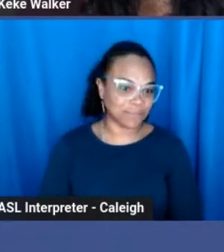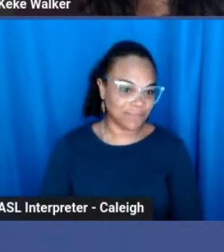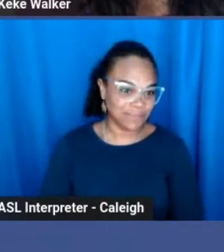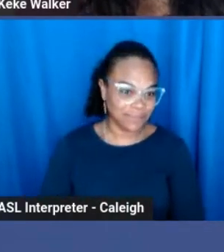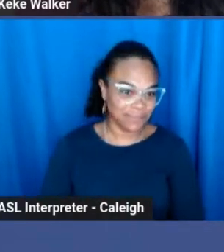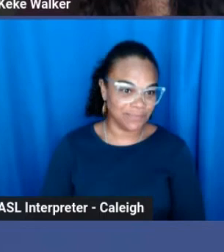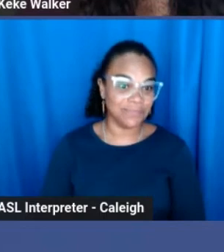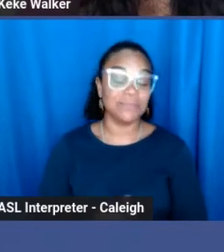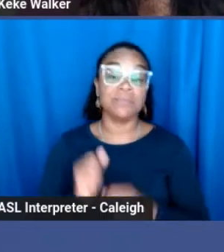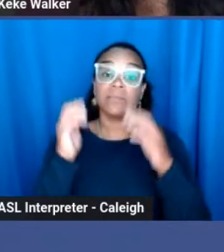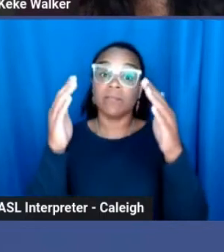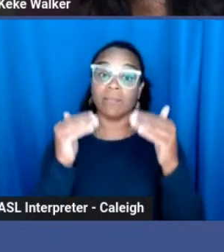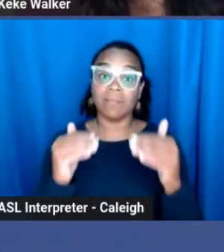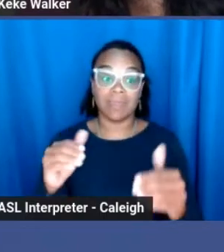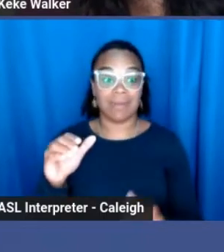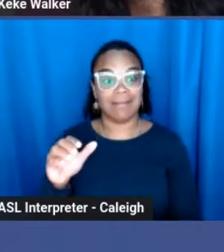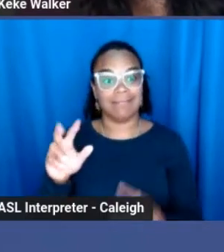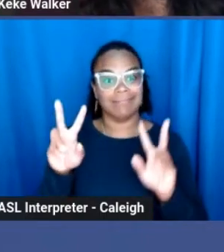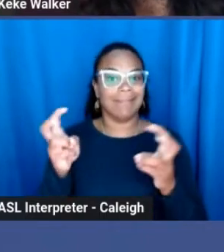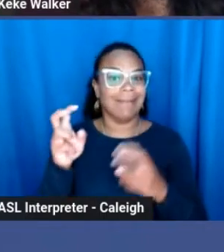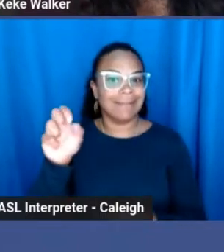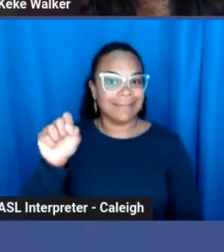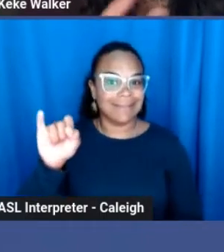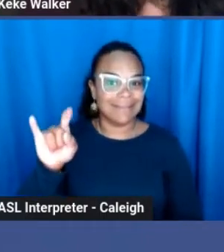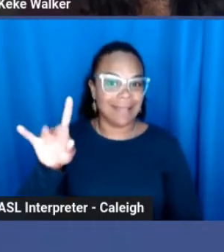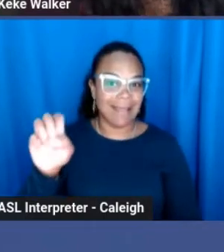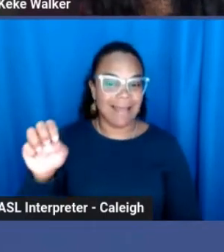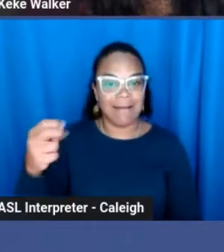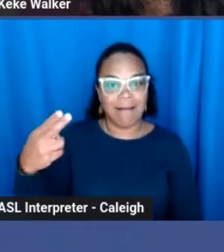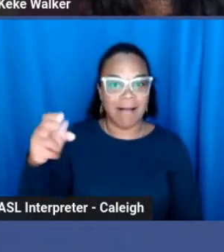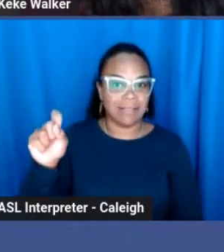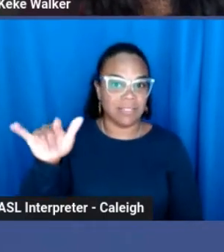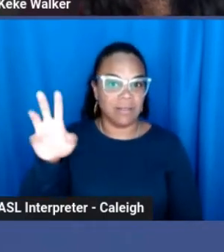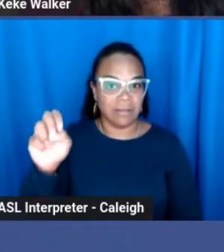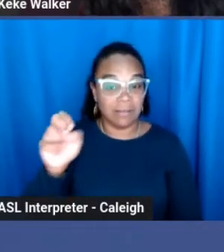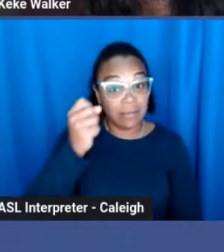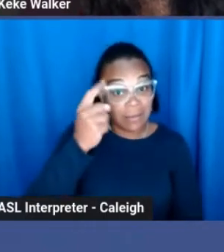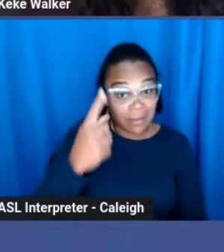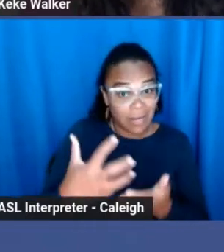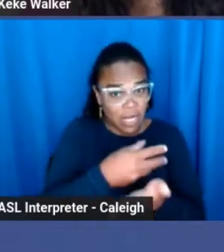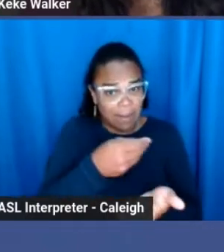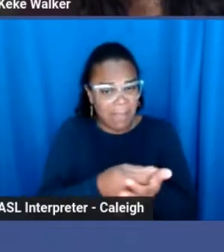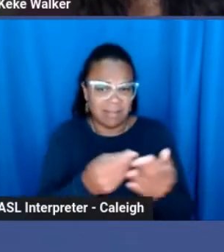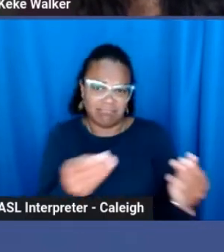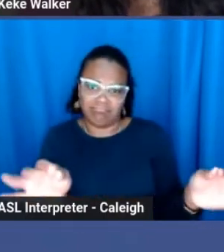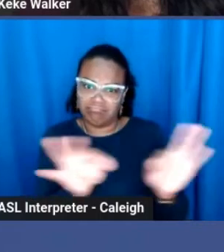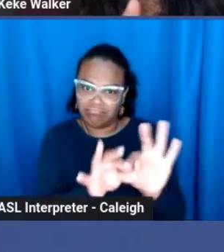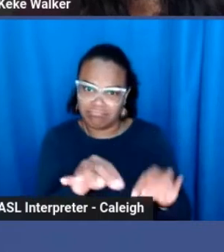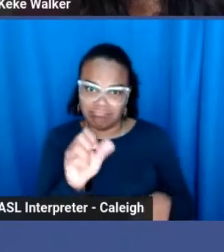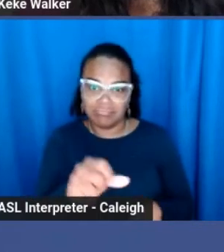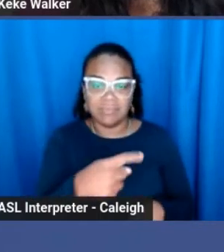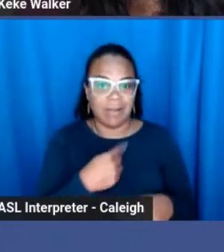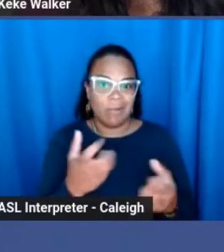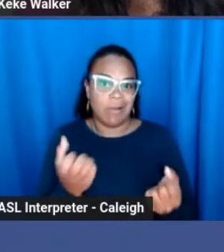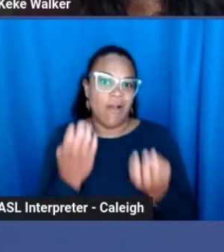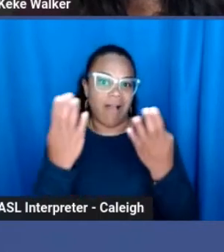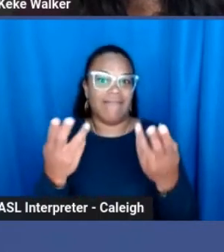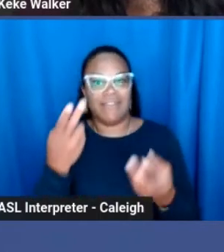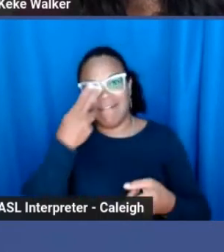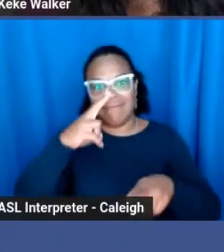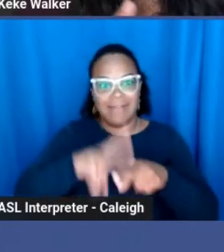Then we have side hustle writing. So making our money is really important and I wanted to offer a fun space